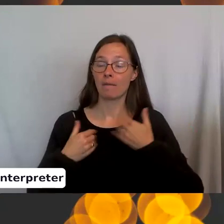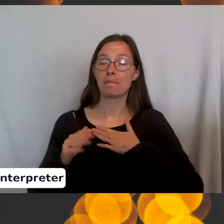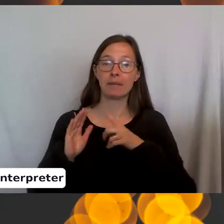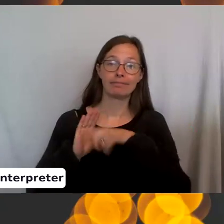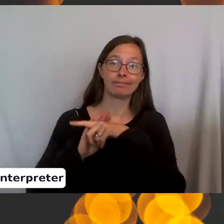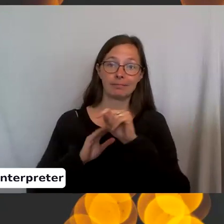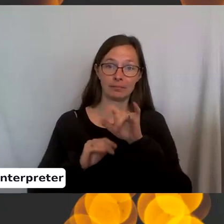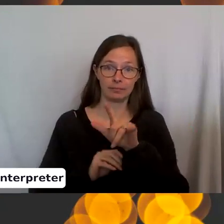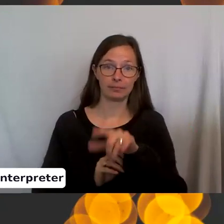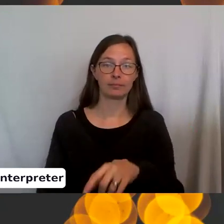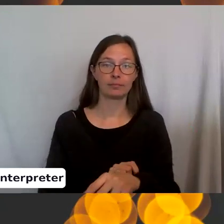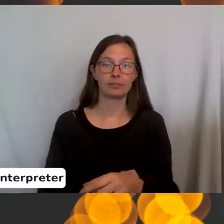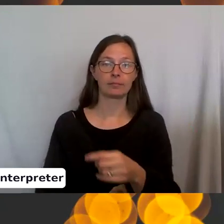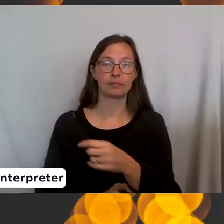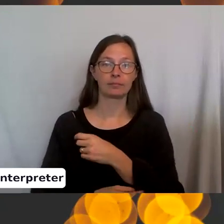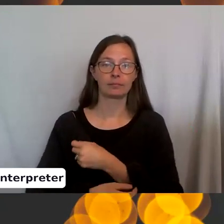You're going to grab it.